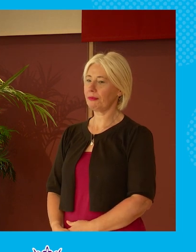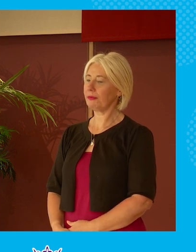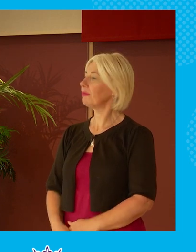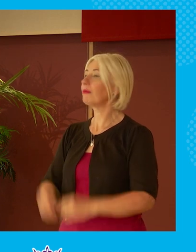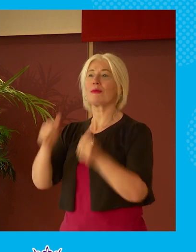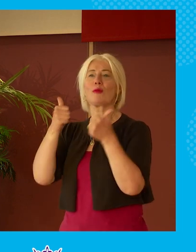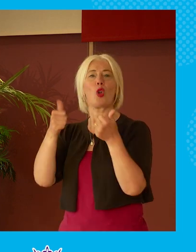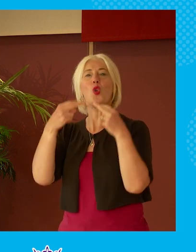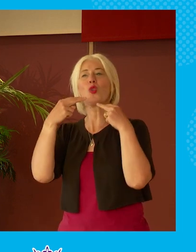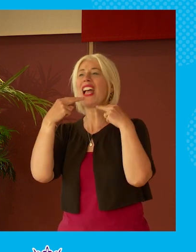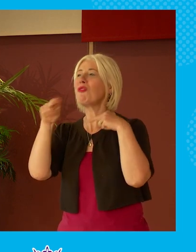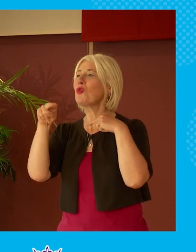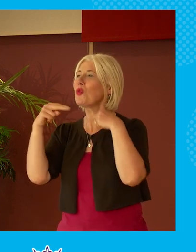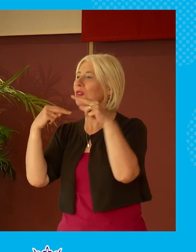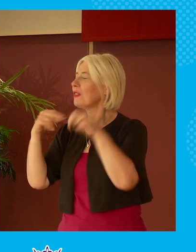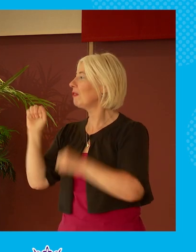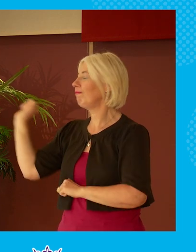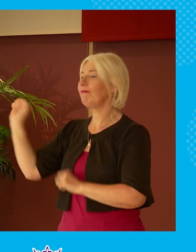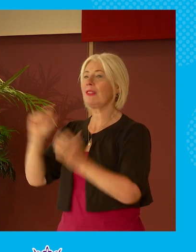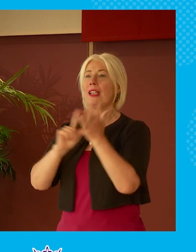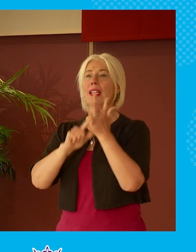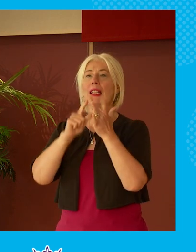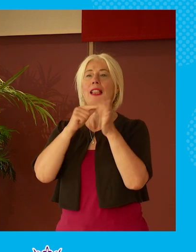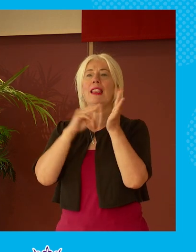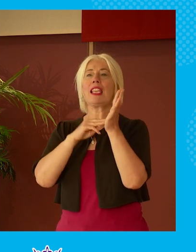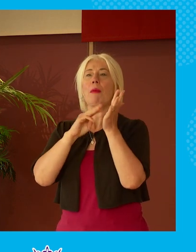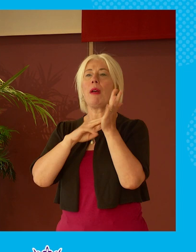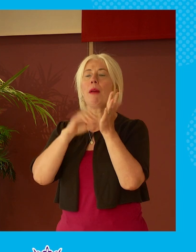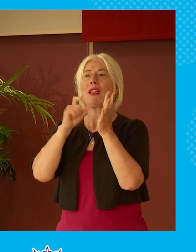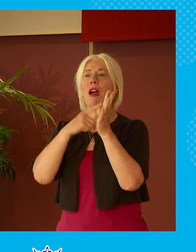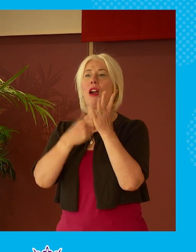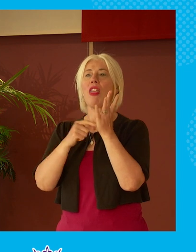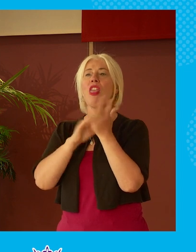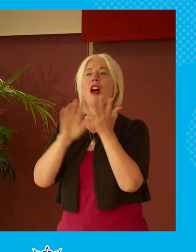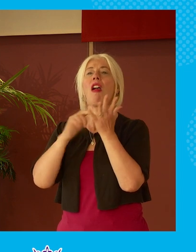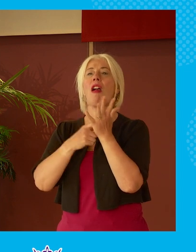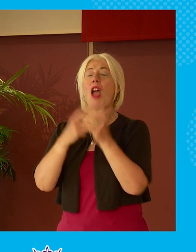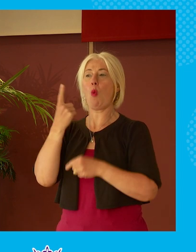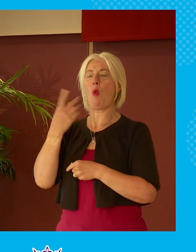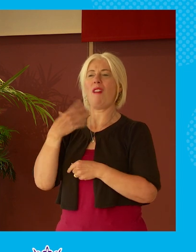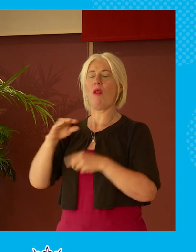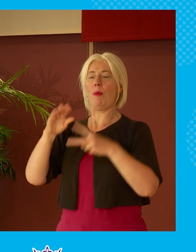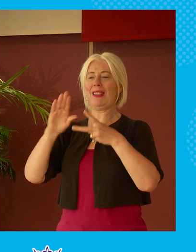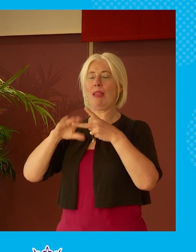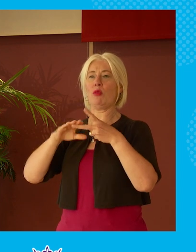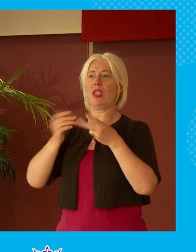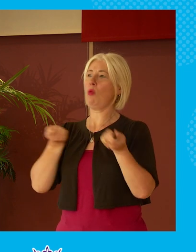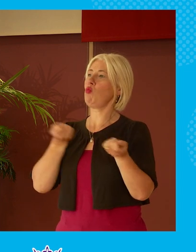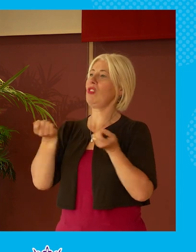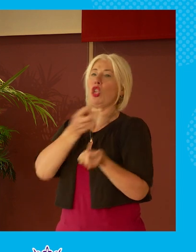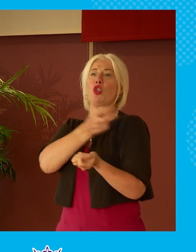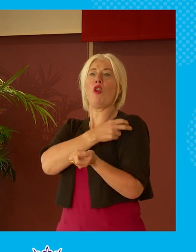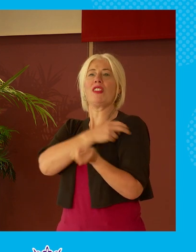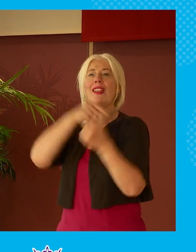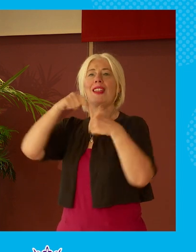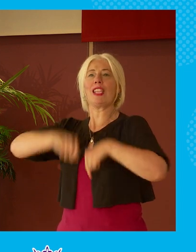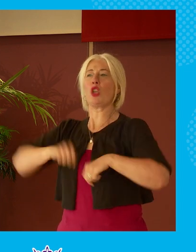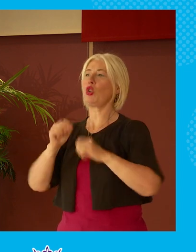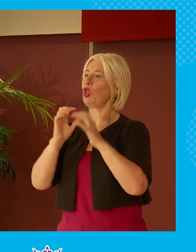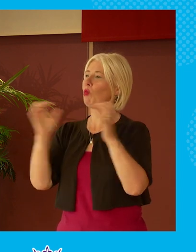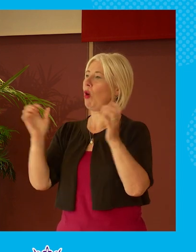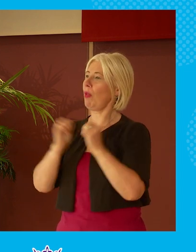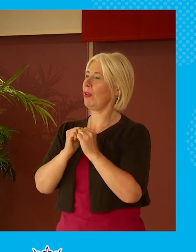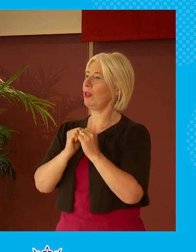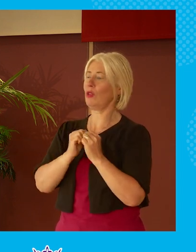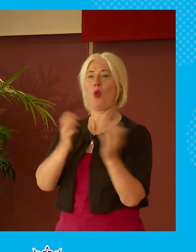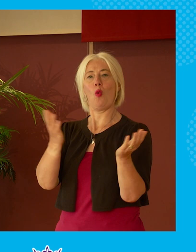Good afternoon, my name is Liam McArthur, I'm one of the Deputy Presiding Officers here in the Scottish Parliament and a warm welcome